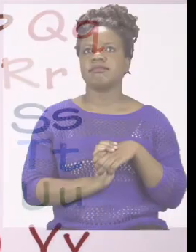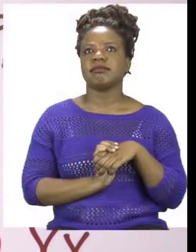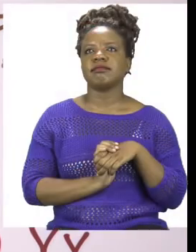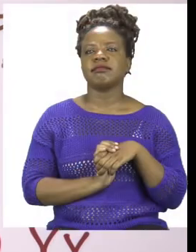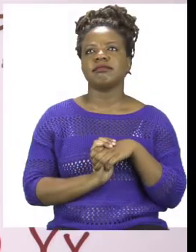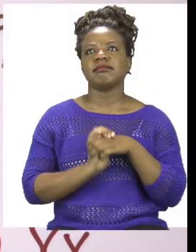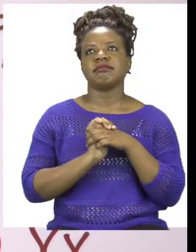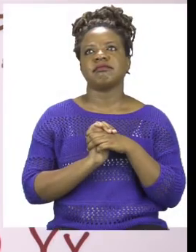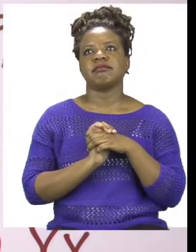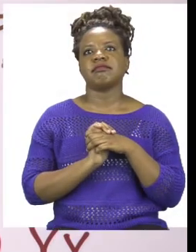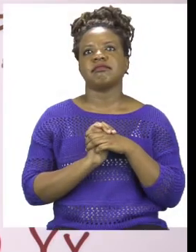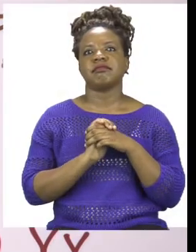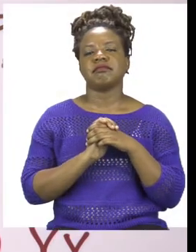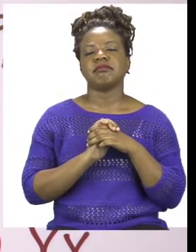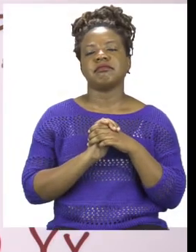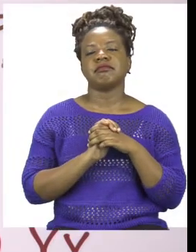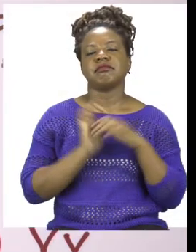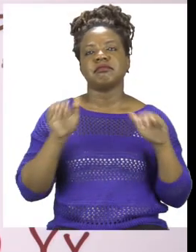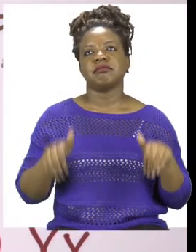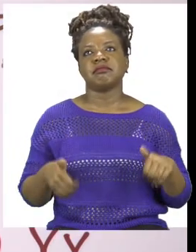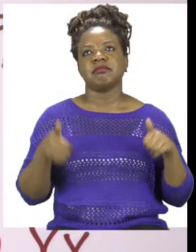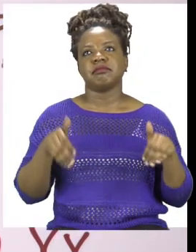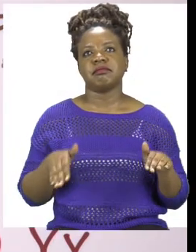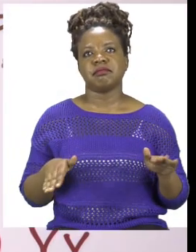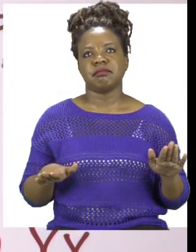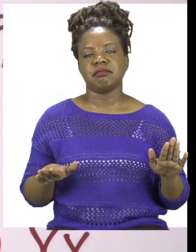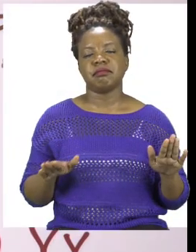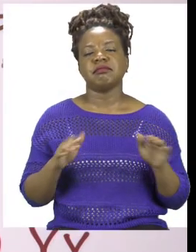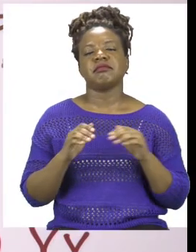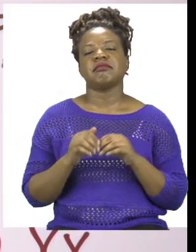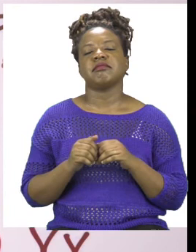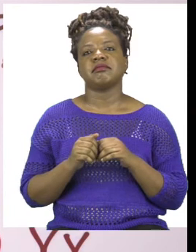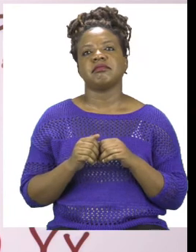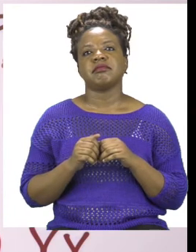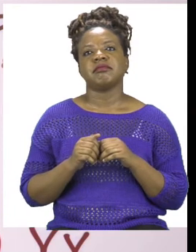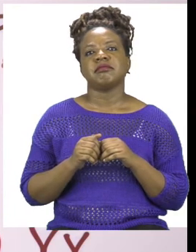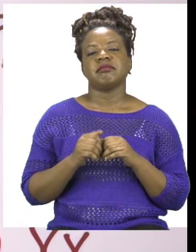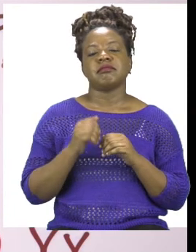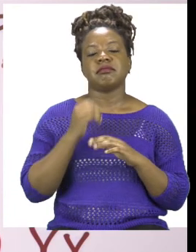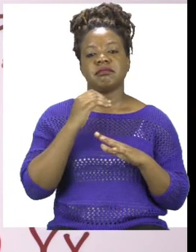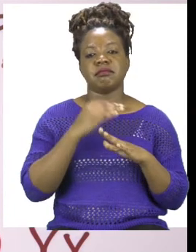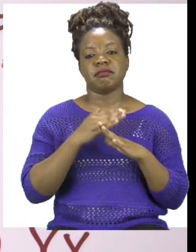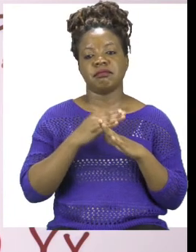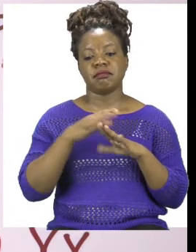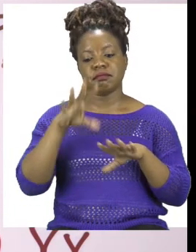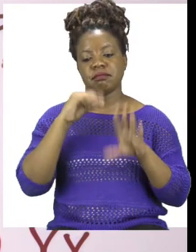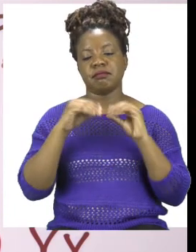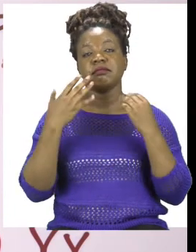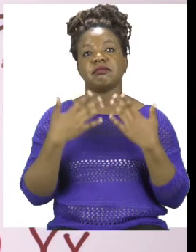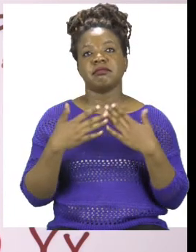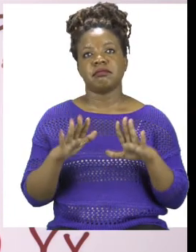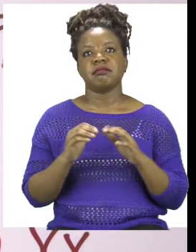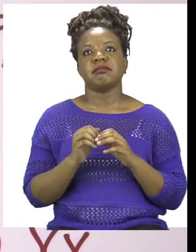Boys and girls, have now come to the end of our lesson and I hope you had fun. Remember, if you're not sure what to do or something